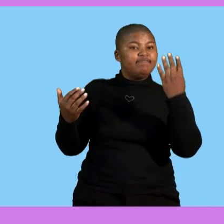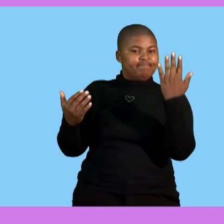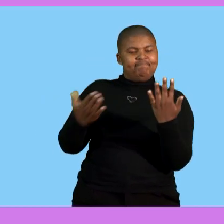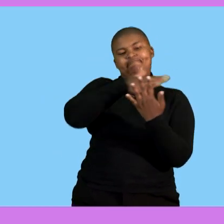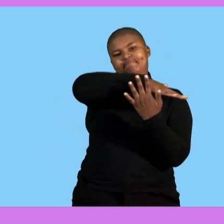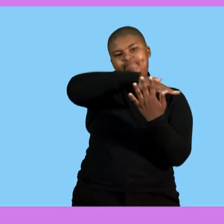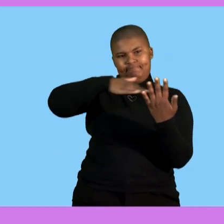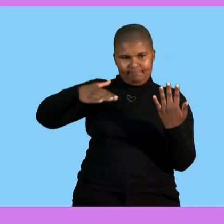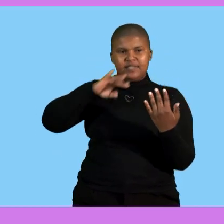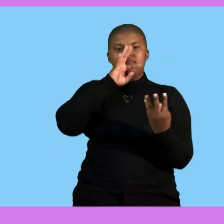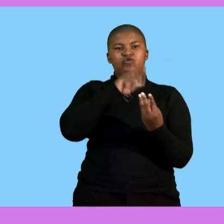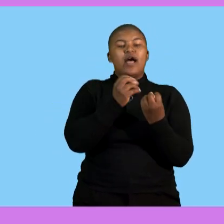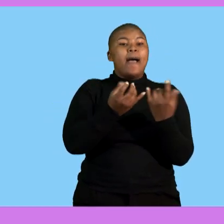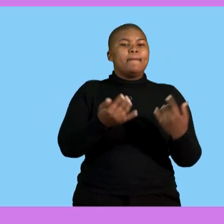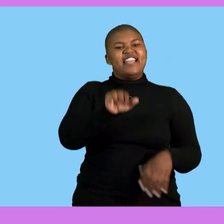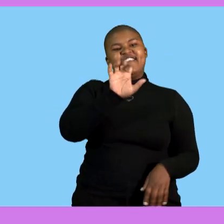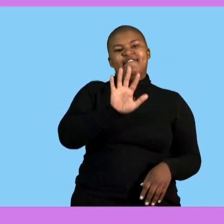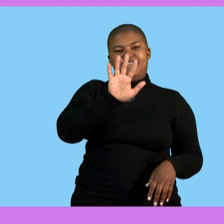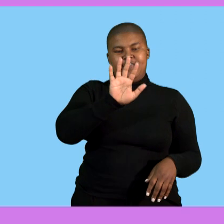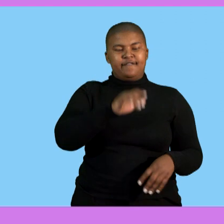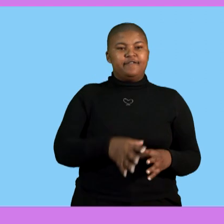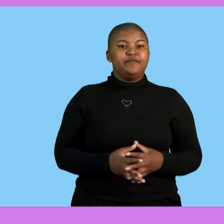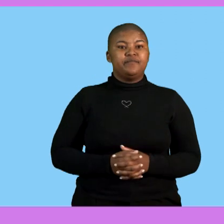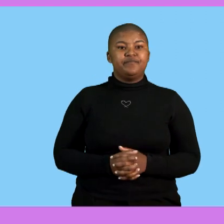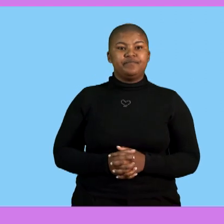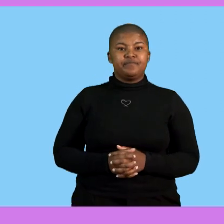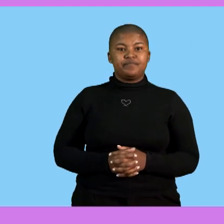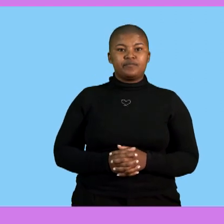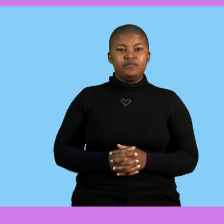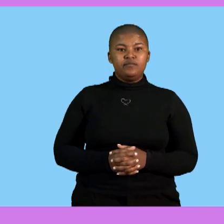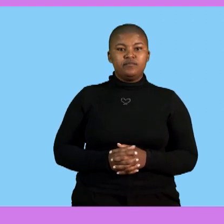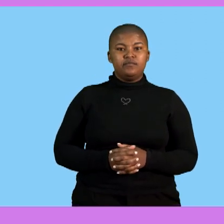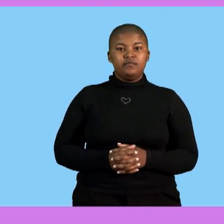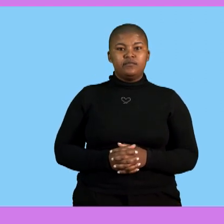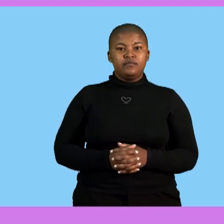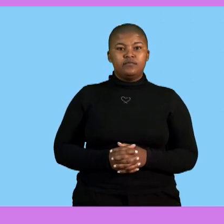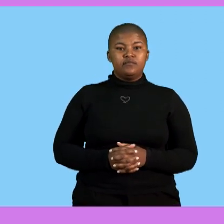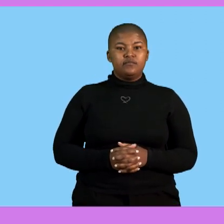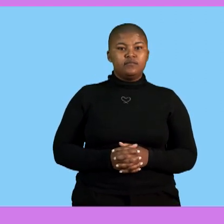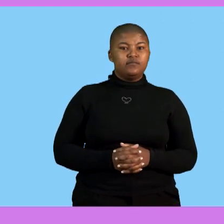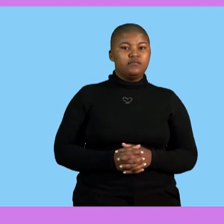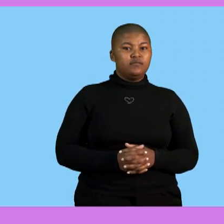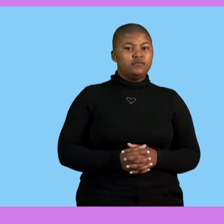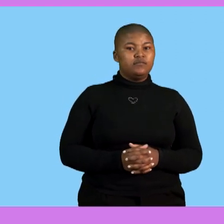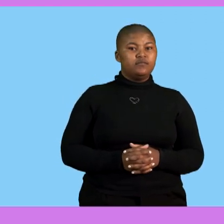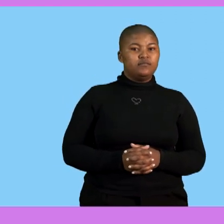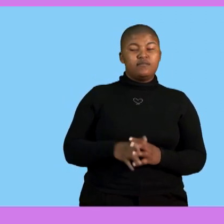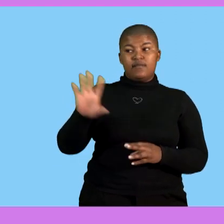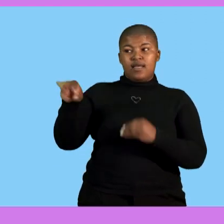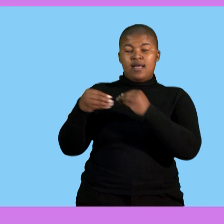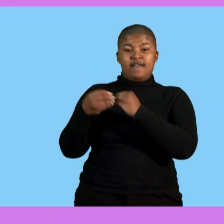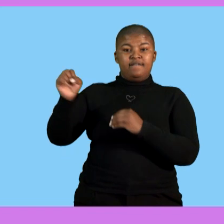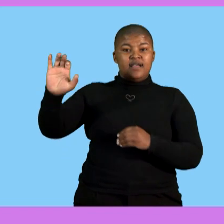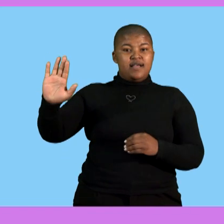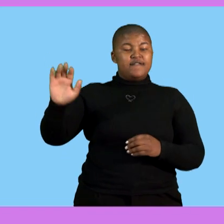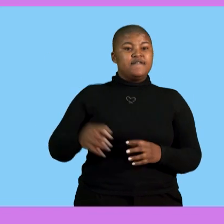I will make it across those four strokes. Then I will write my five on my frequency column.